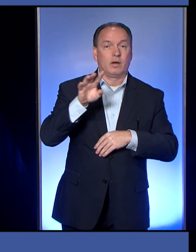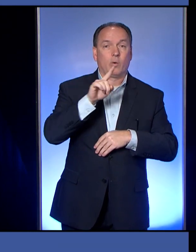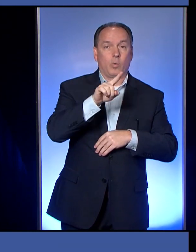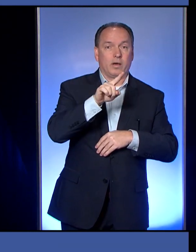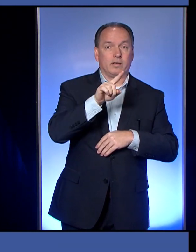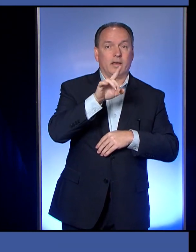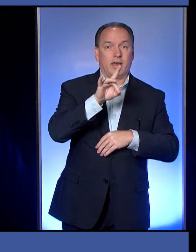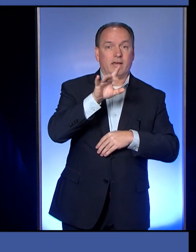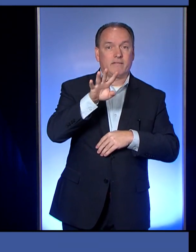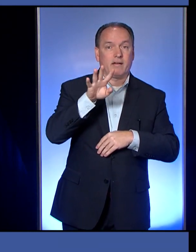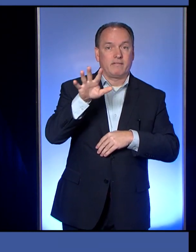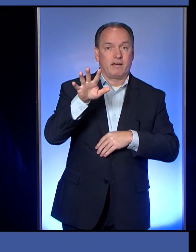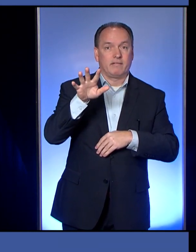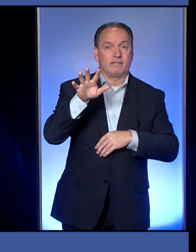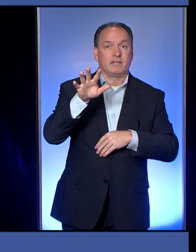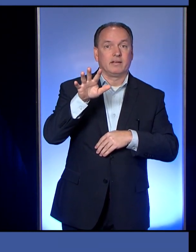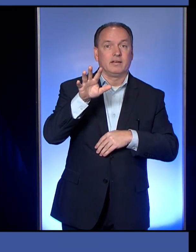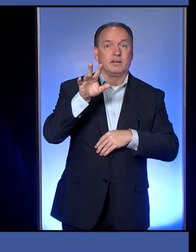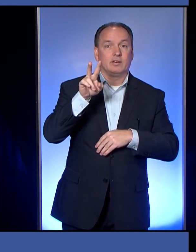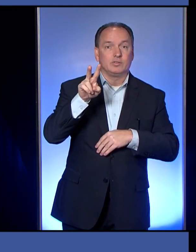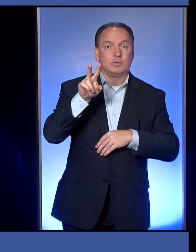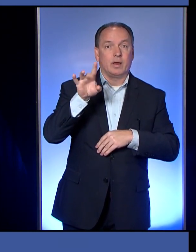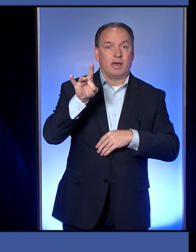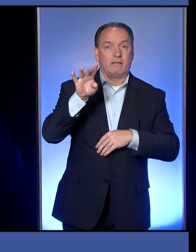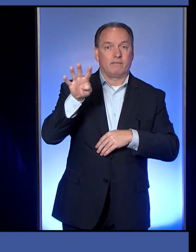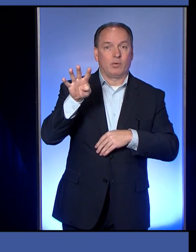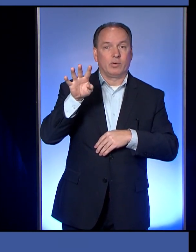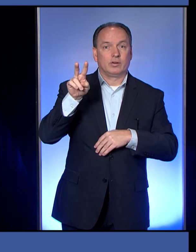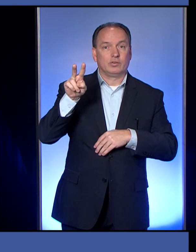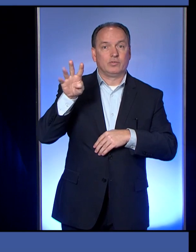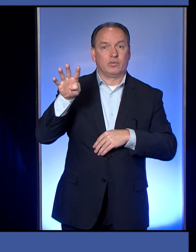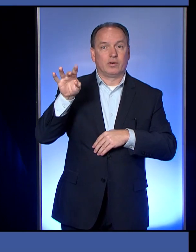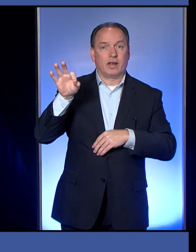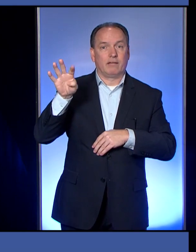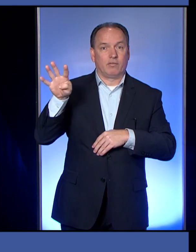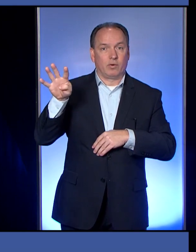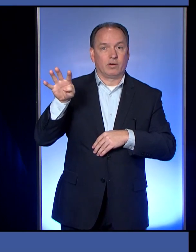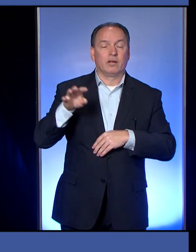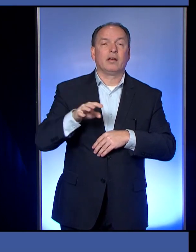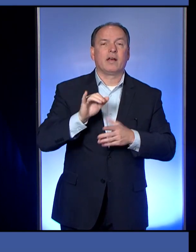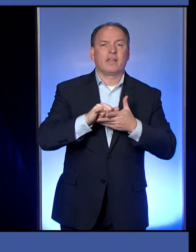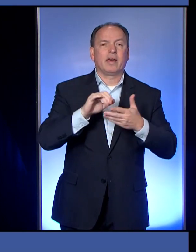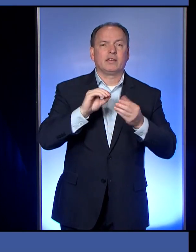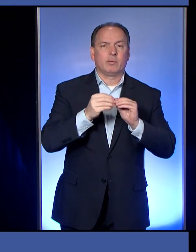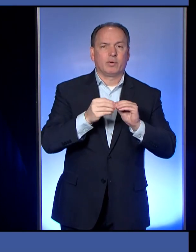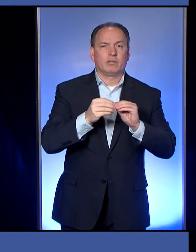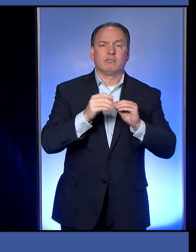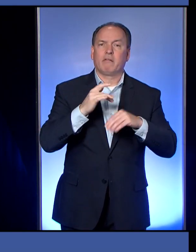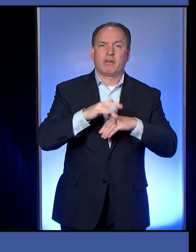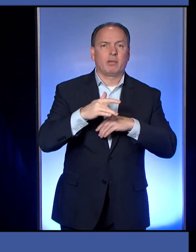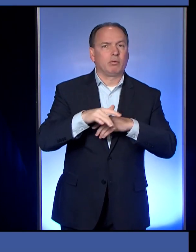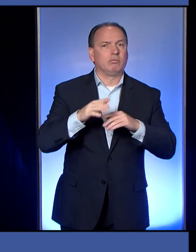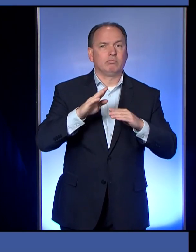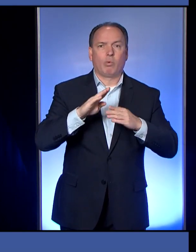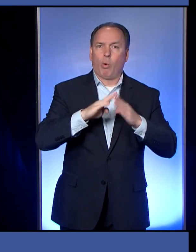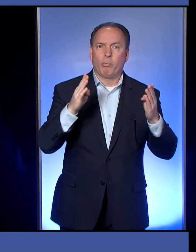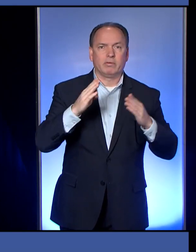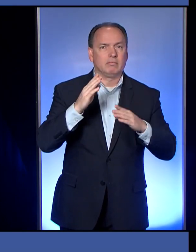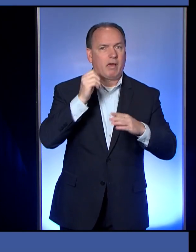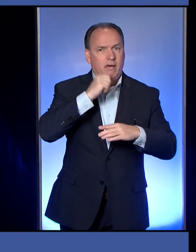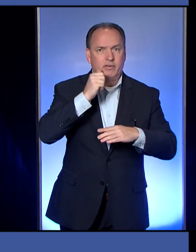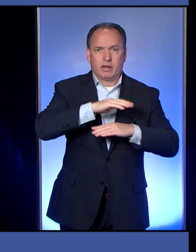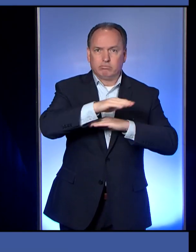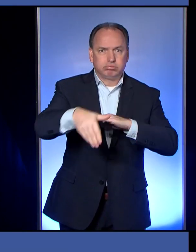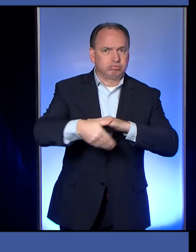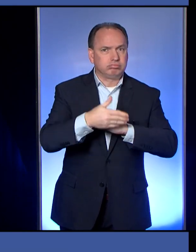1-855-284-2494. And that's available 24 hours a day, seven days a week.